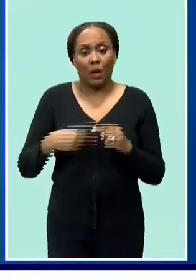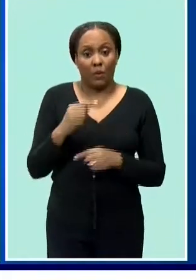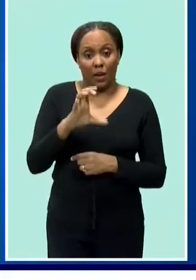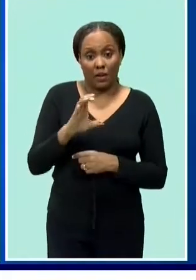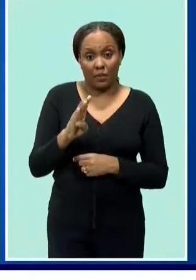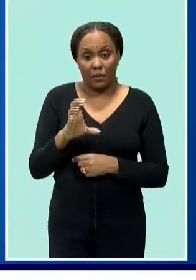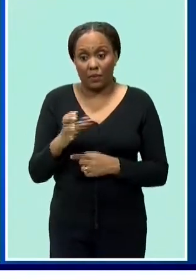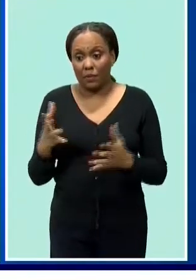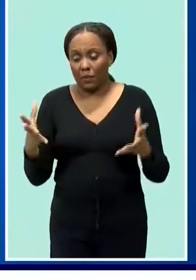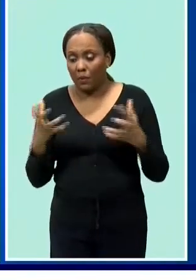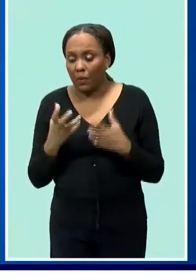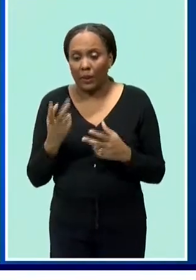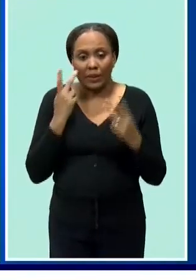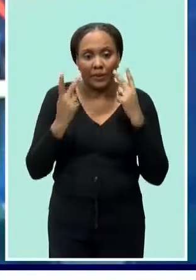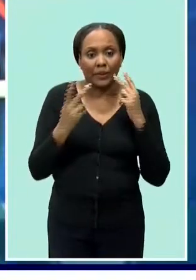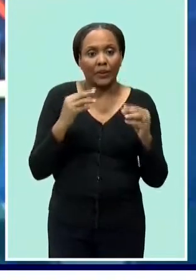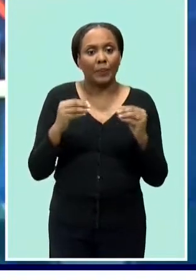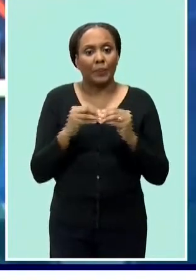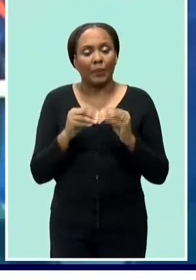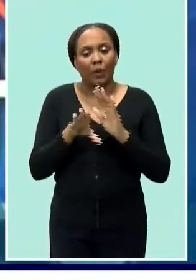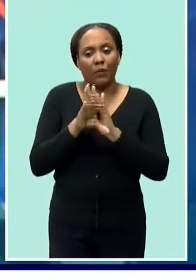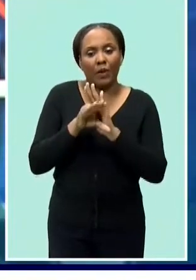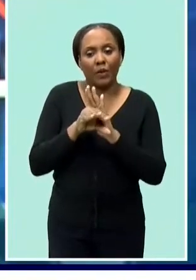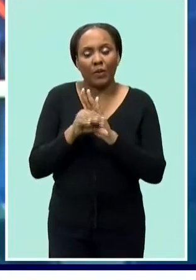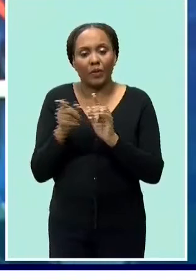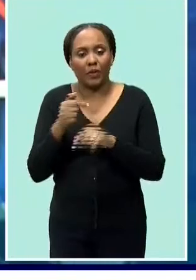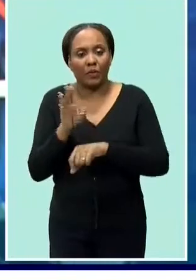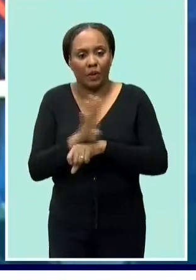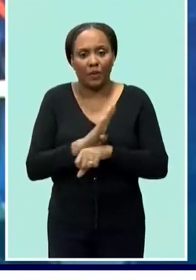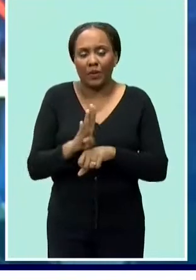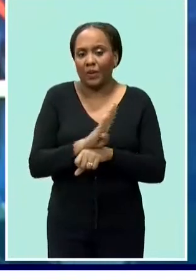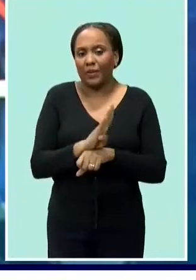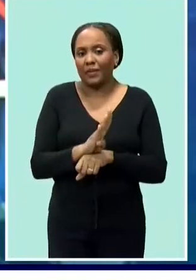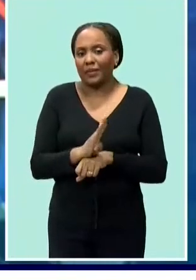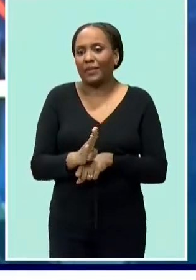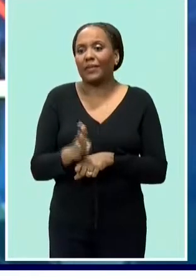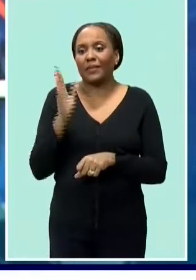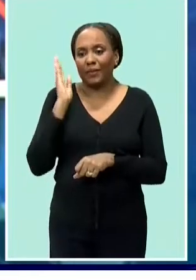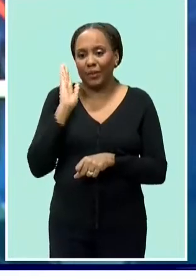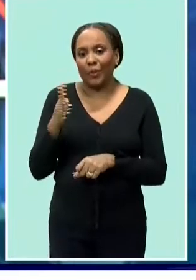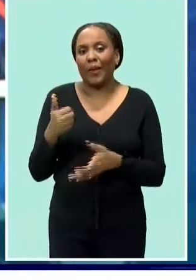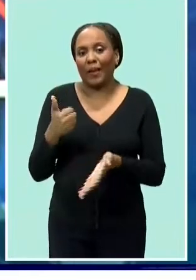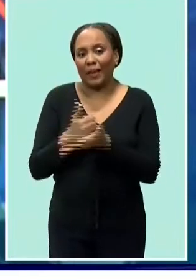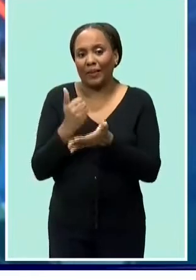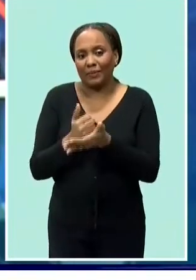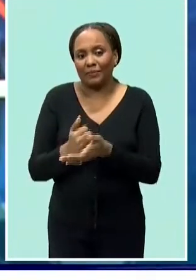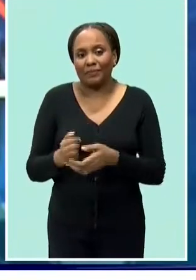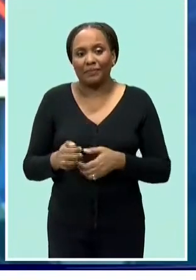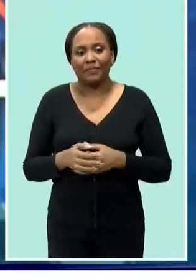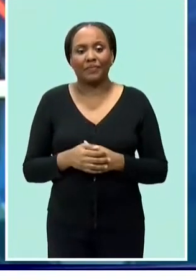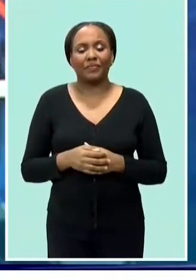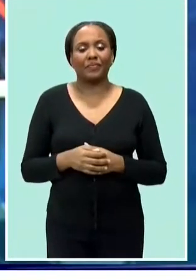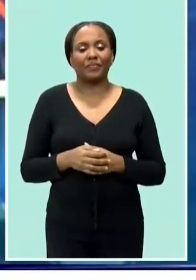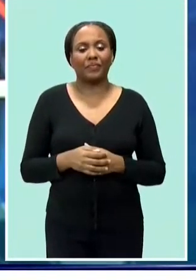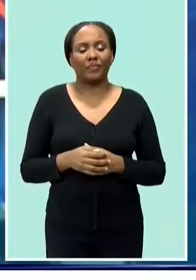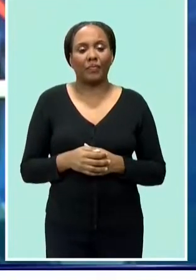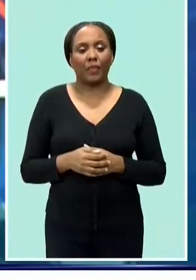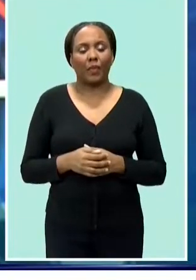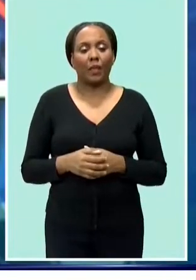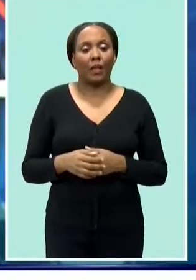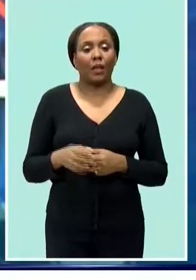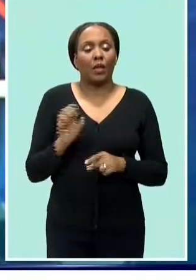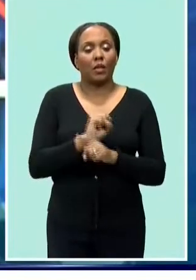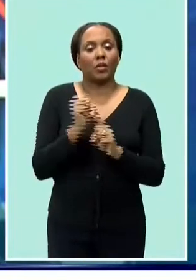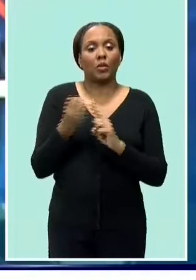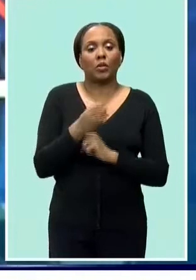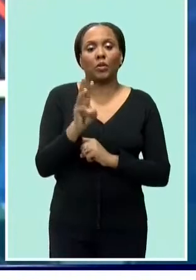more local content well as we know social media is fast becoming the main source of information for young